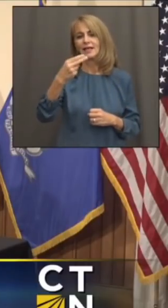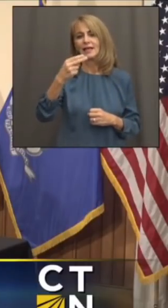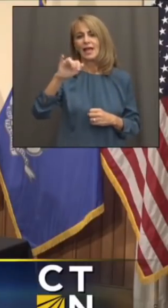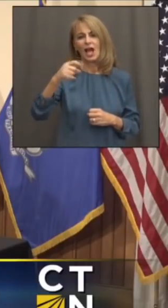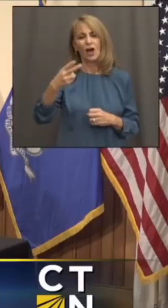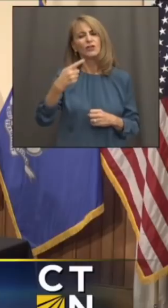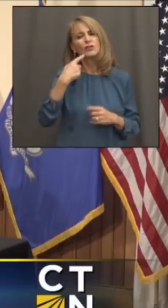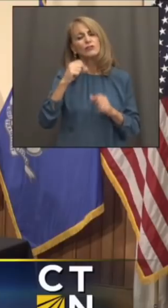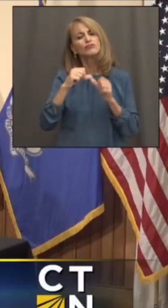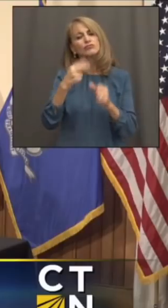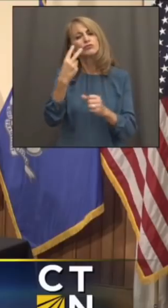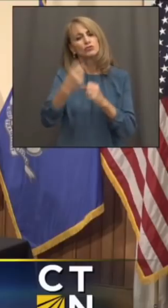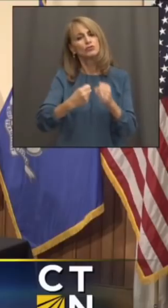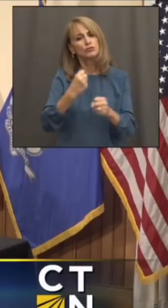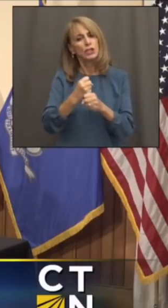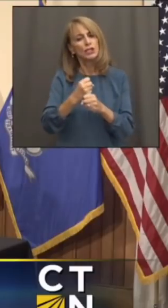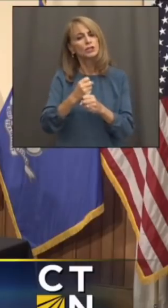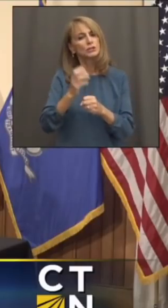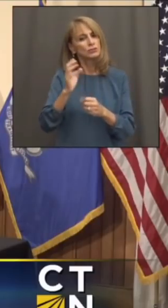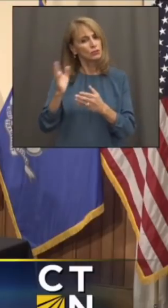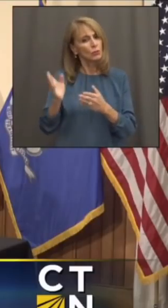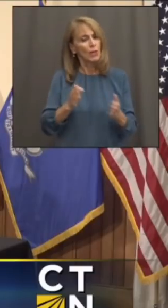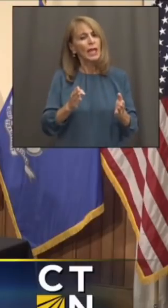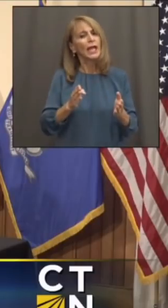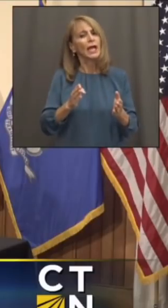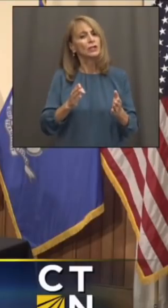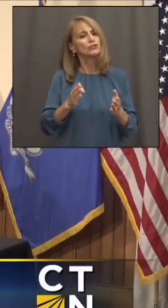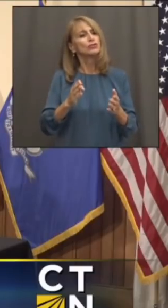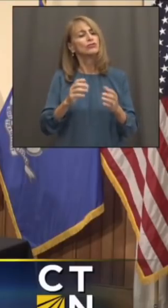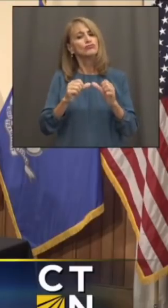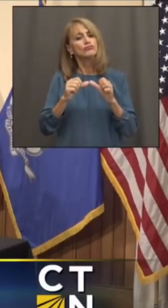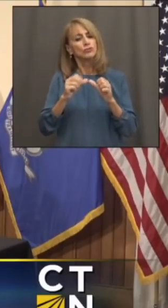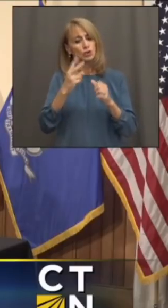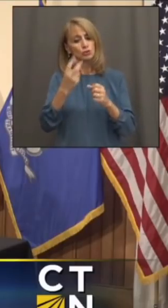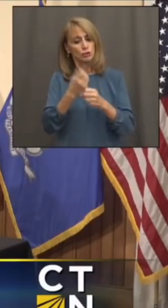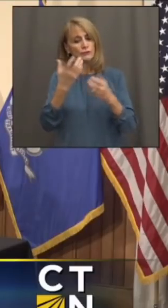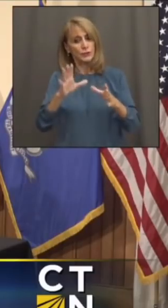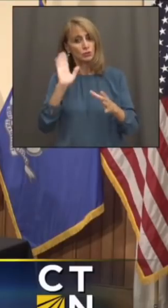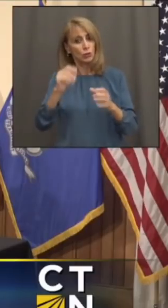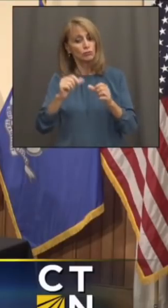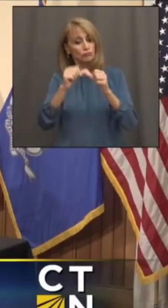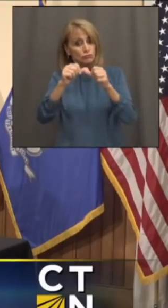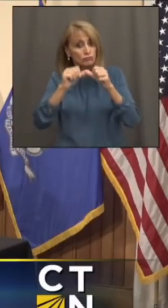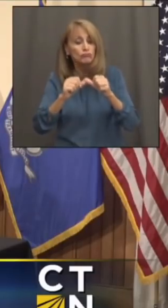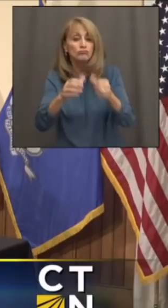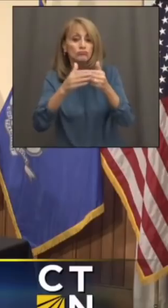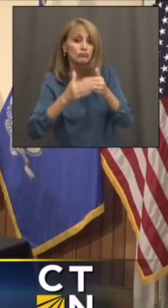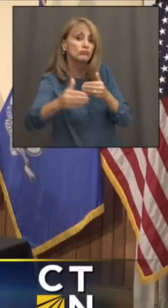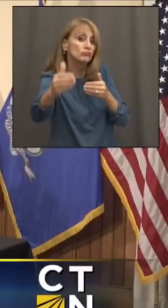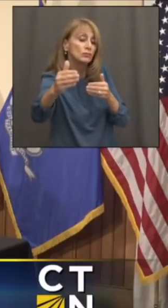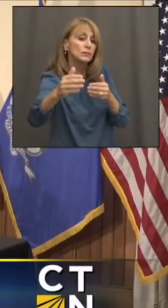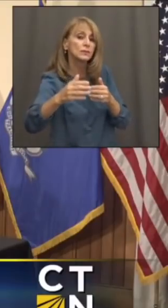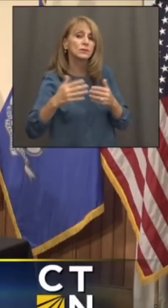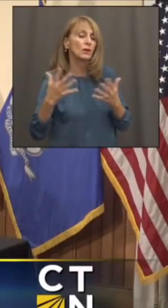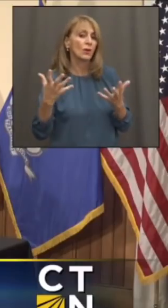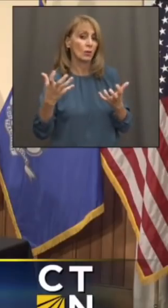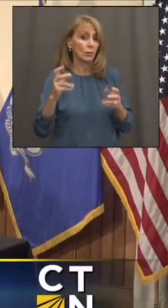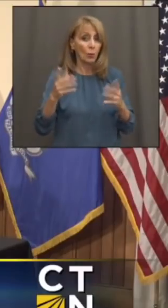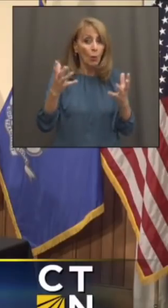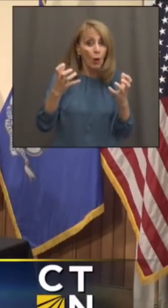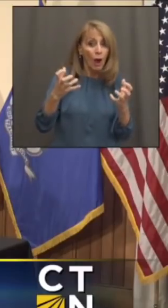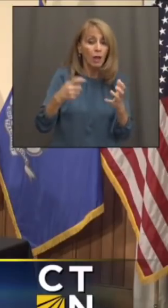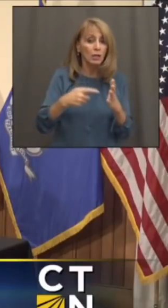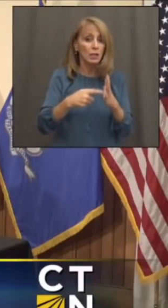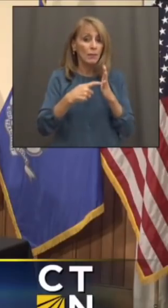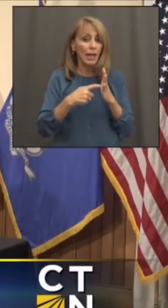two years. Are there plans to continue this beyond the two years? And maybe James Michel can answer. I mean, what is the demand for this? Is